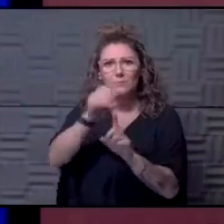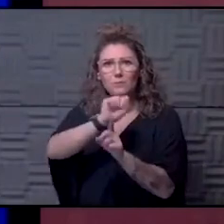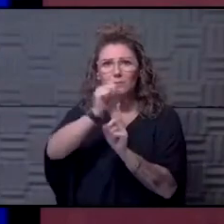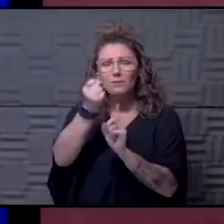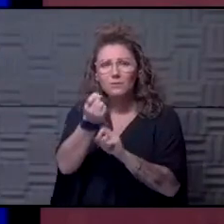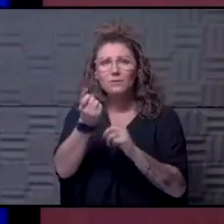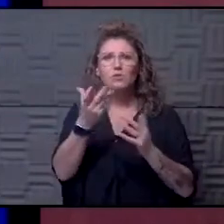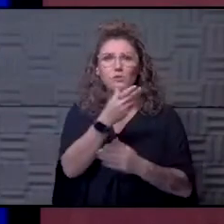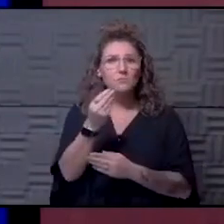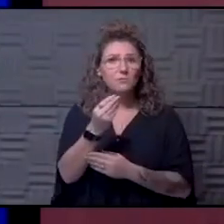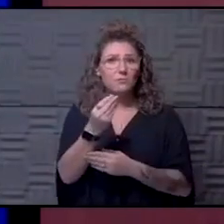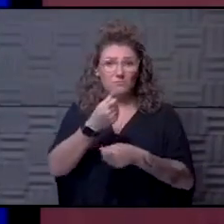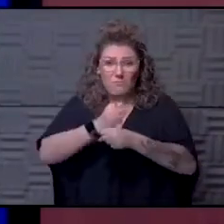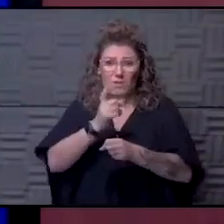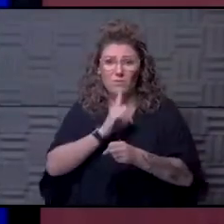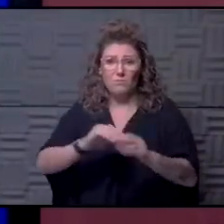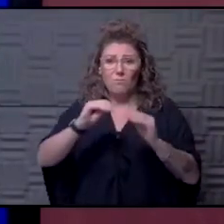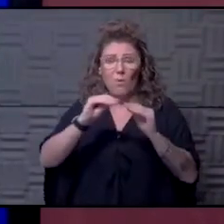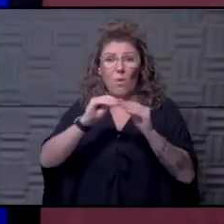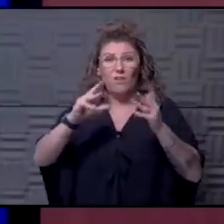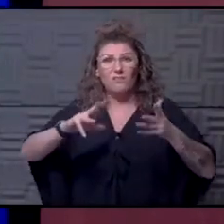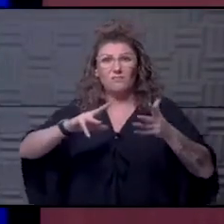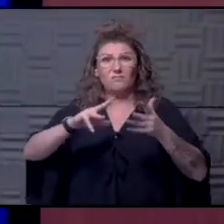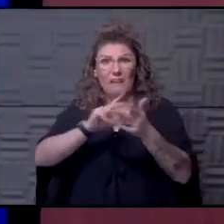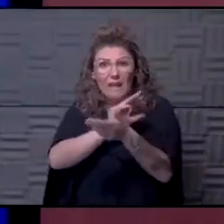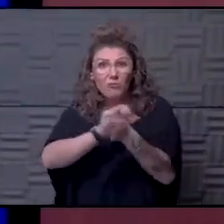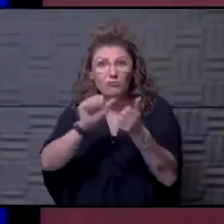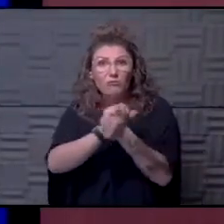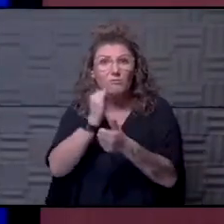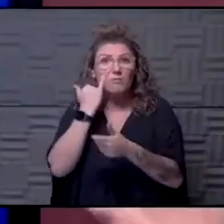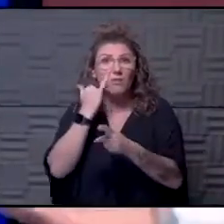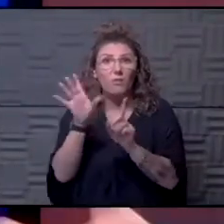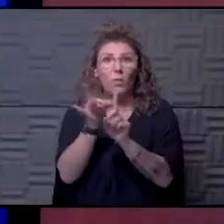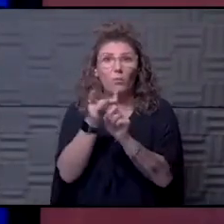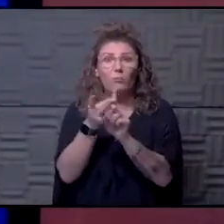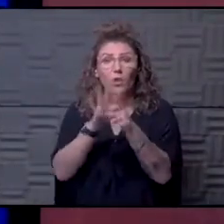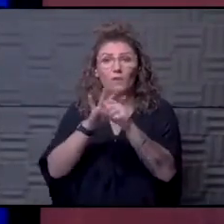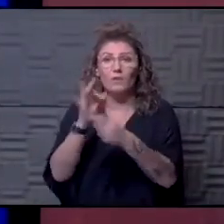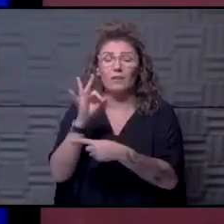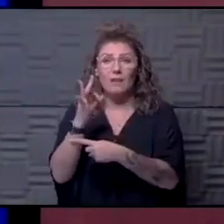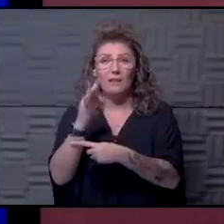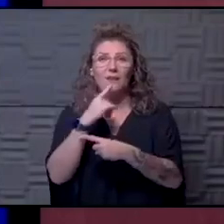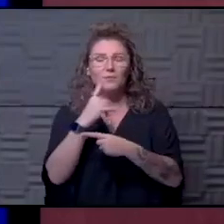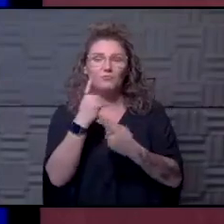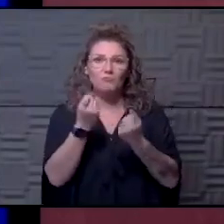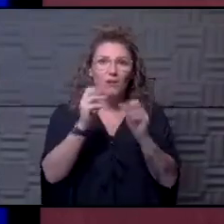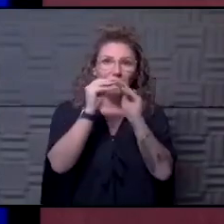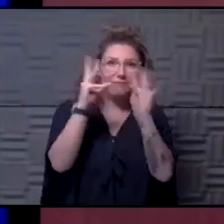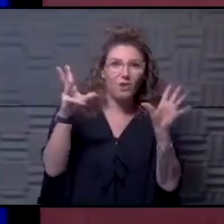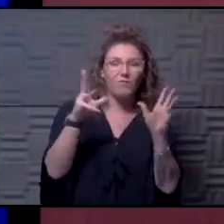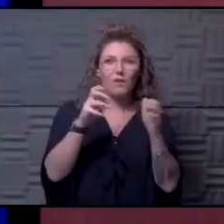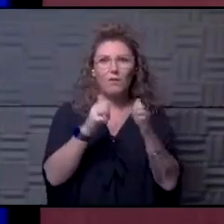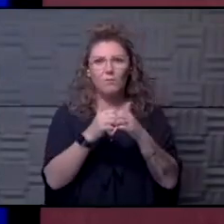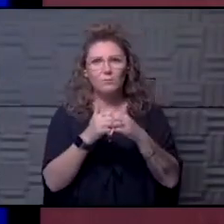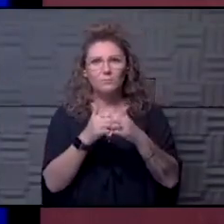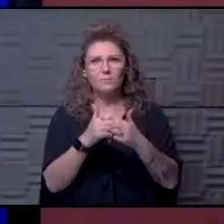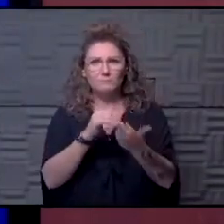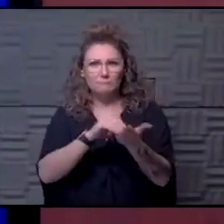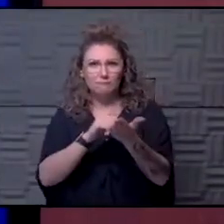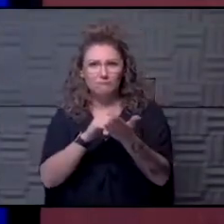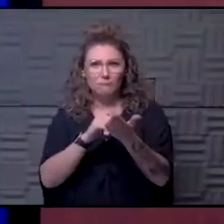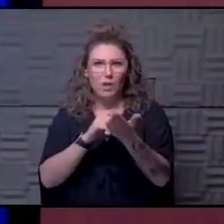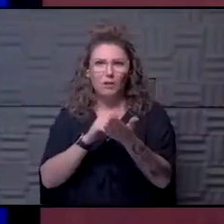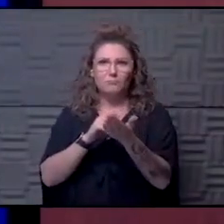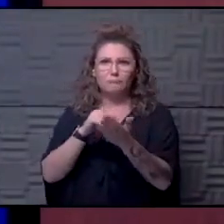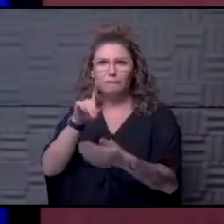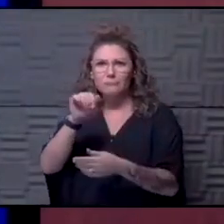It could make, uh, make it more dangerous for you if you get COVID-19. So that's where I was trying to clarify what Hawkeye with, you know, if you've got a